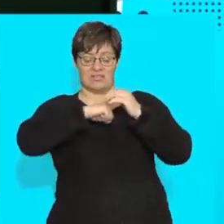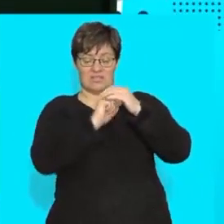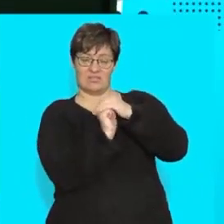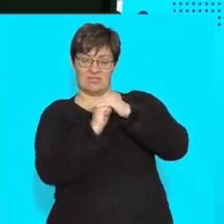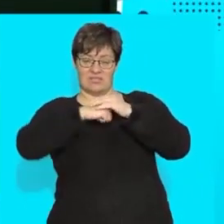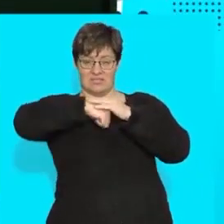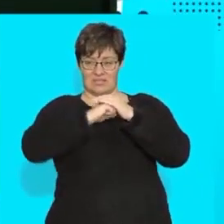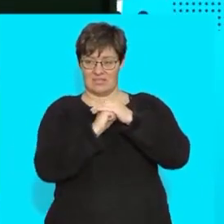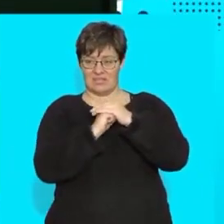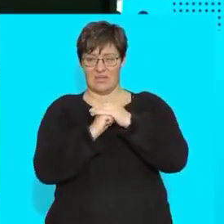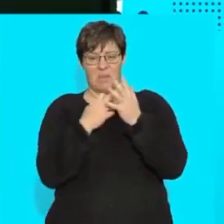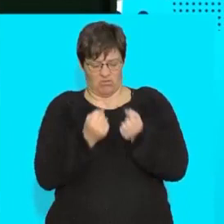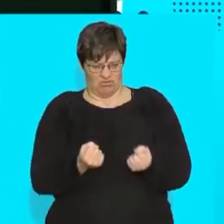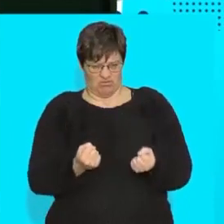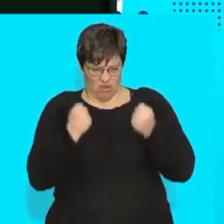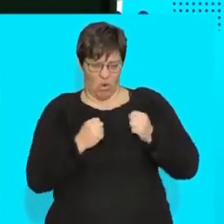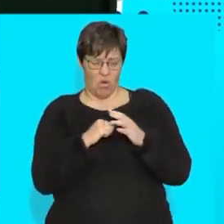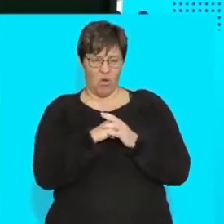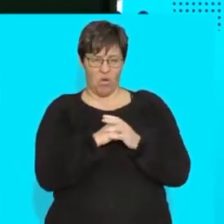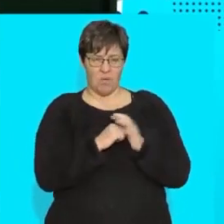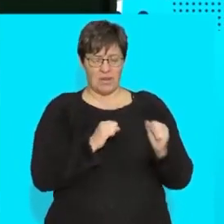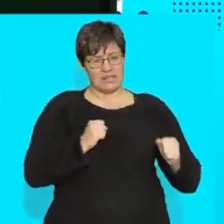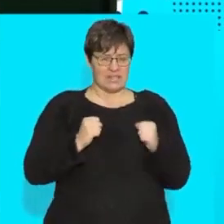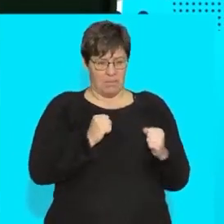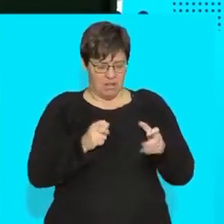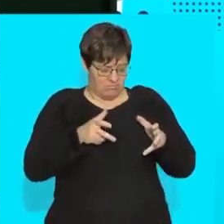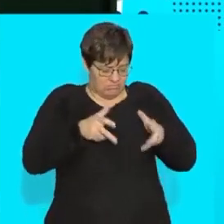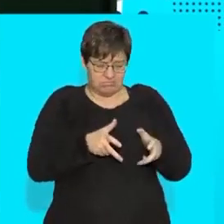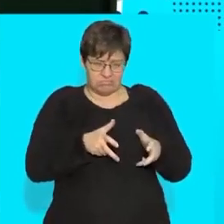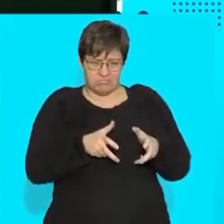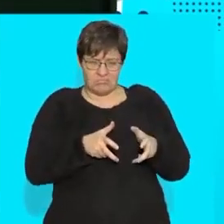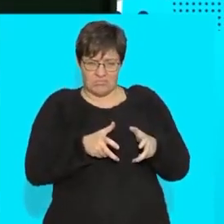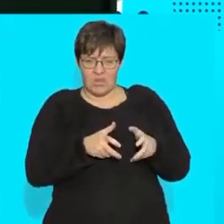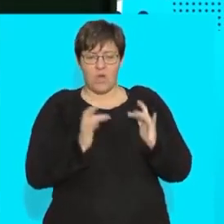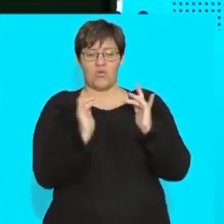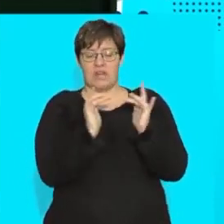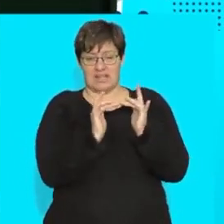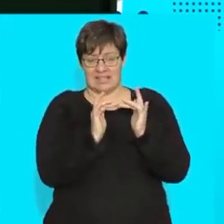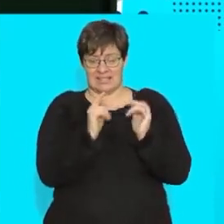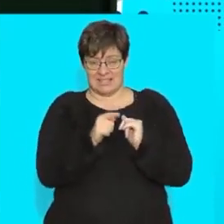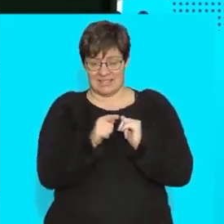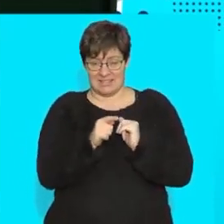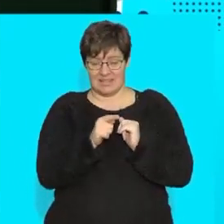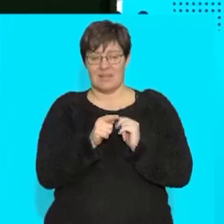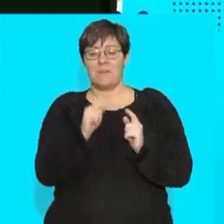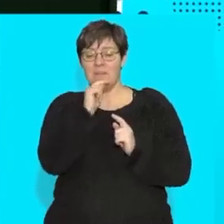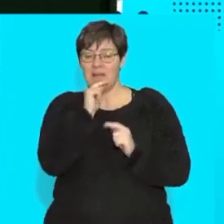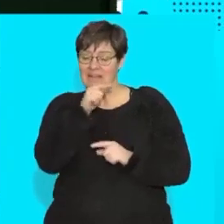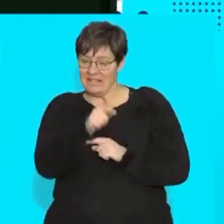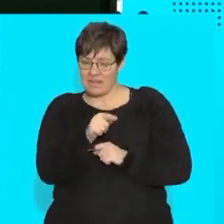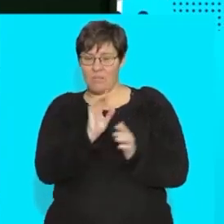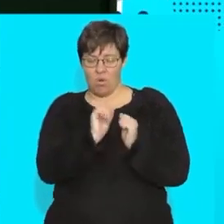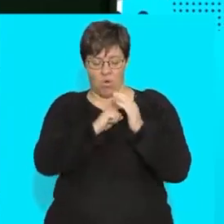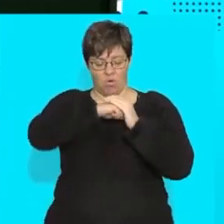nice and strong i stabilize my joints it's connective tissue but what do i do i make that joint